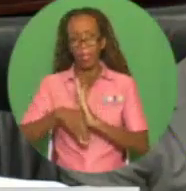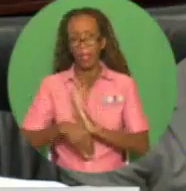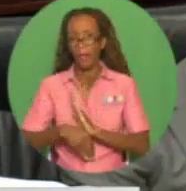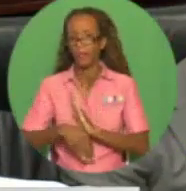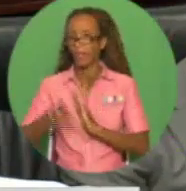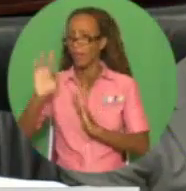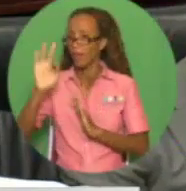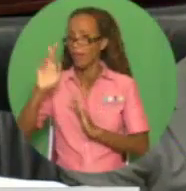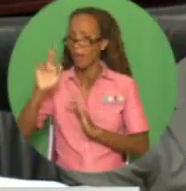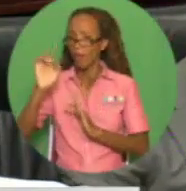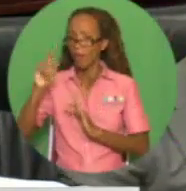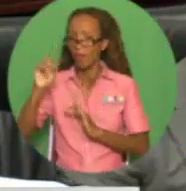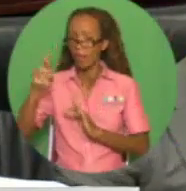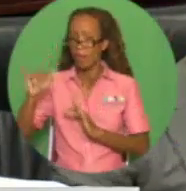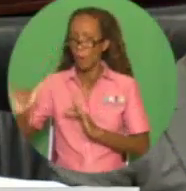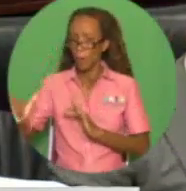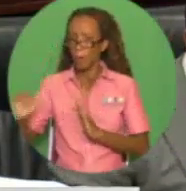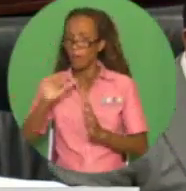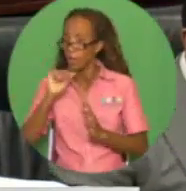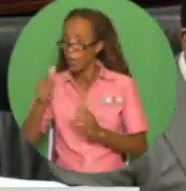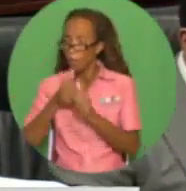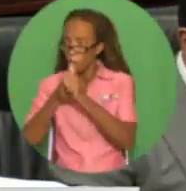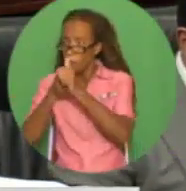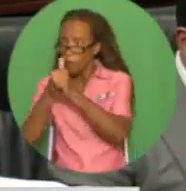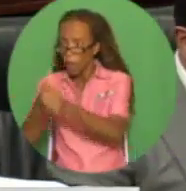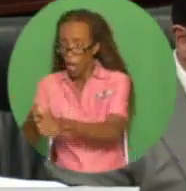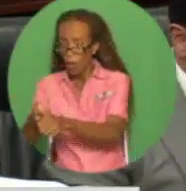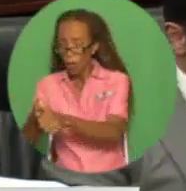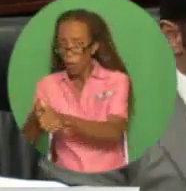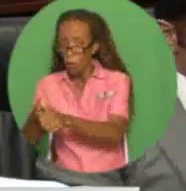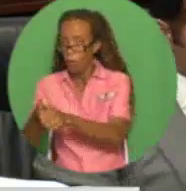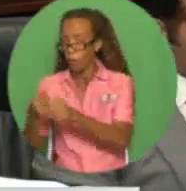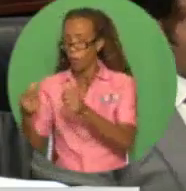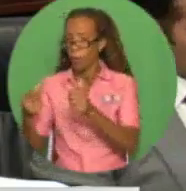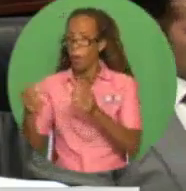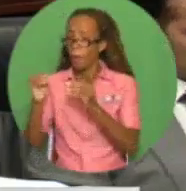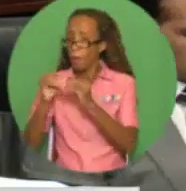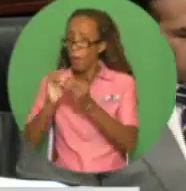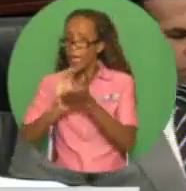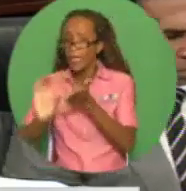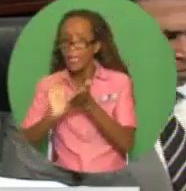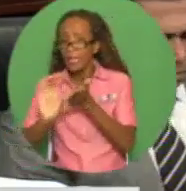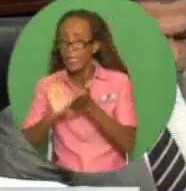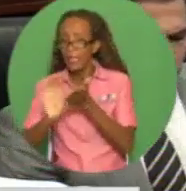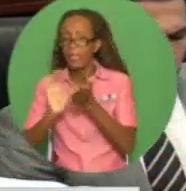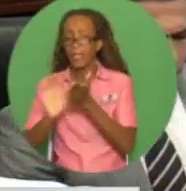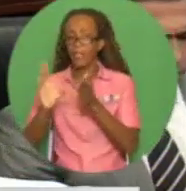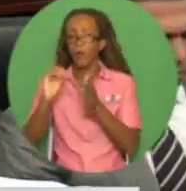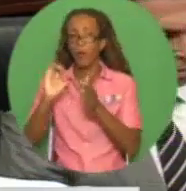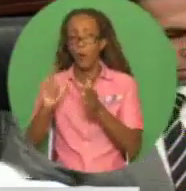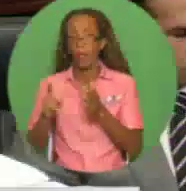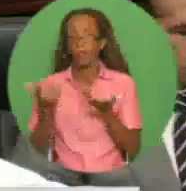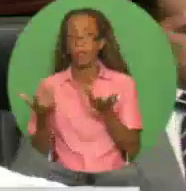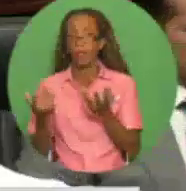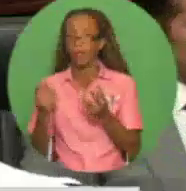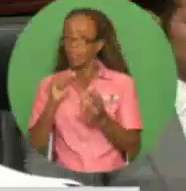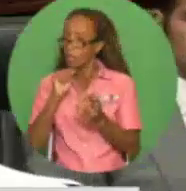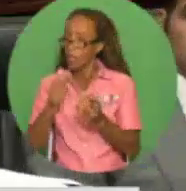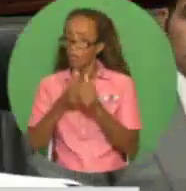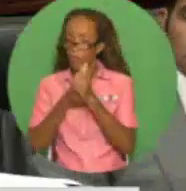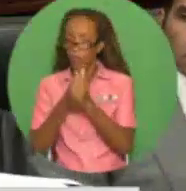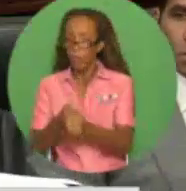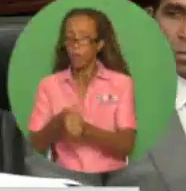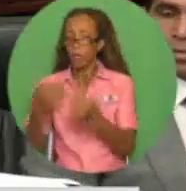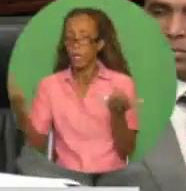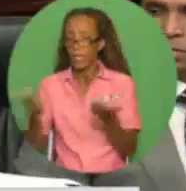failed to adapt to the changing fuel environment, which demanded cleaner standards for fuel technologies in local and